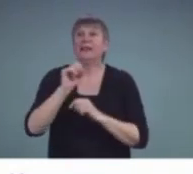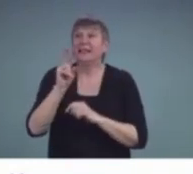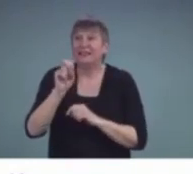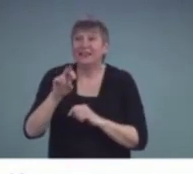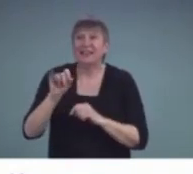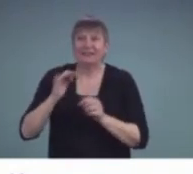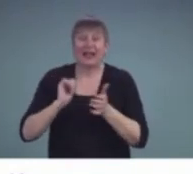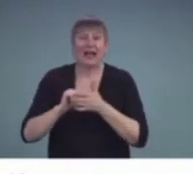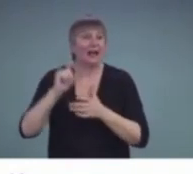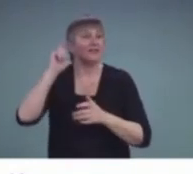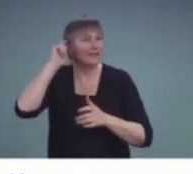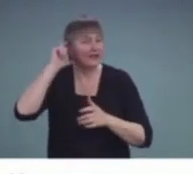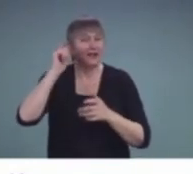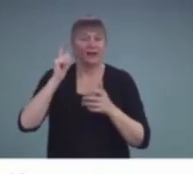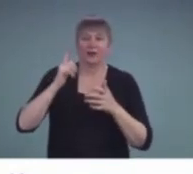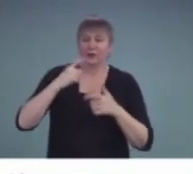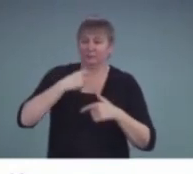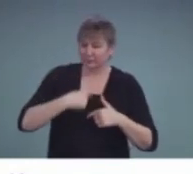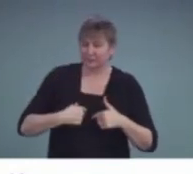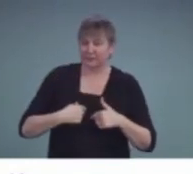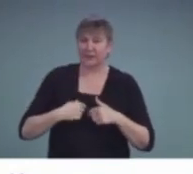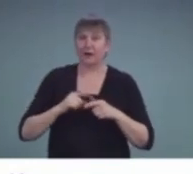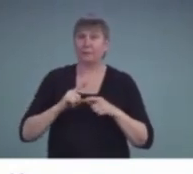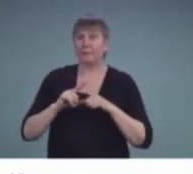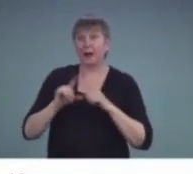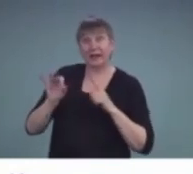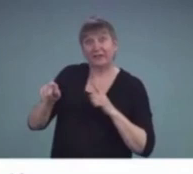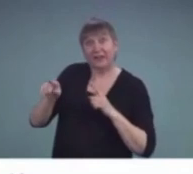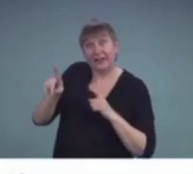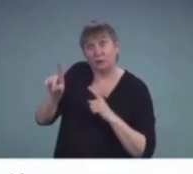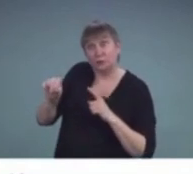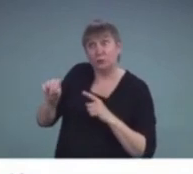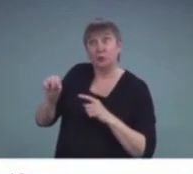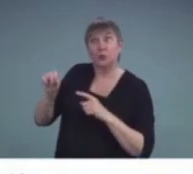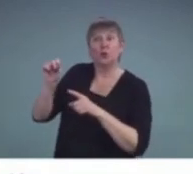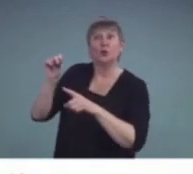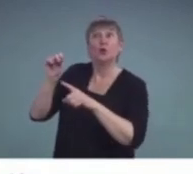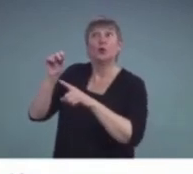they are able to understand and process everything that they hear.